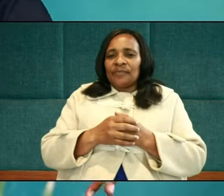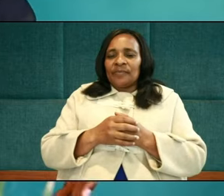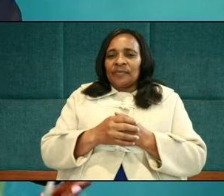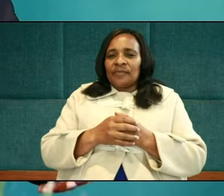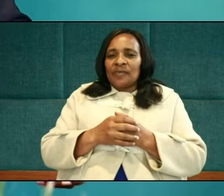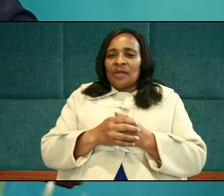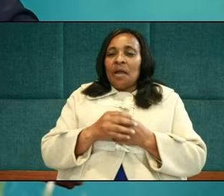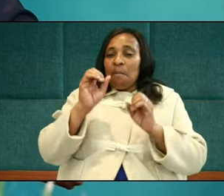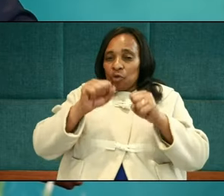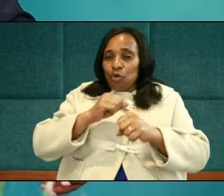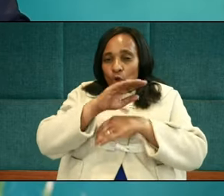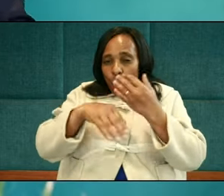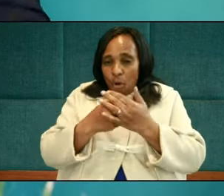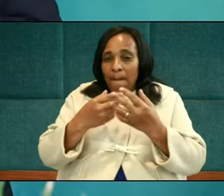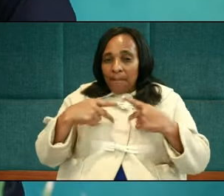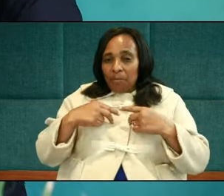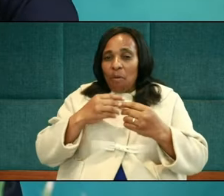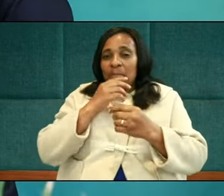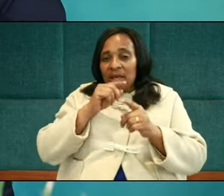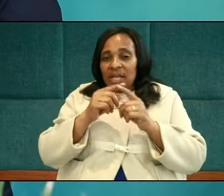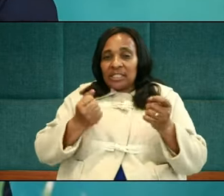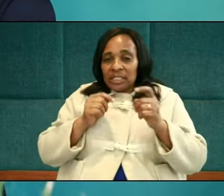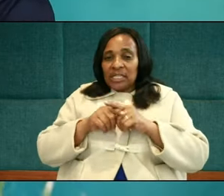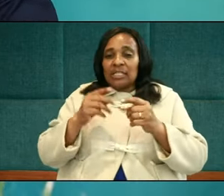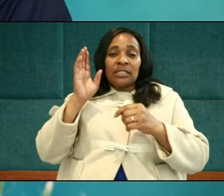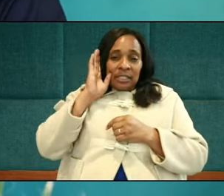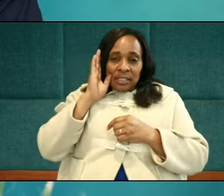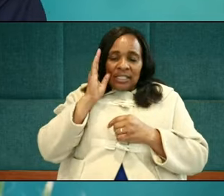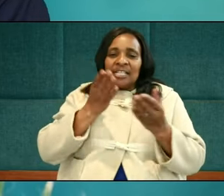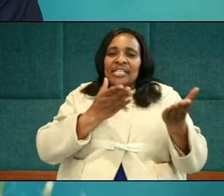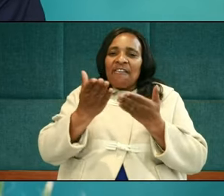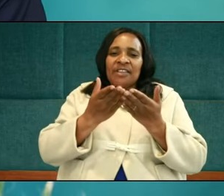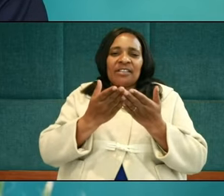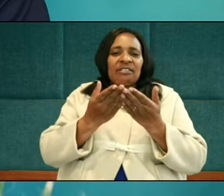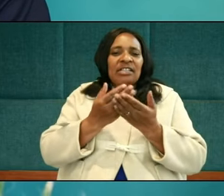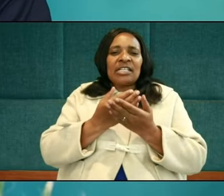Listen, ladies and gentlemen. Service does not take anything from us.